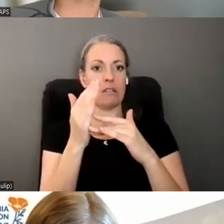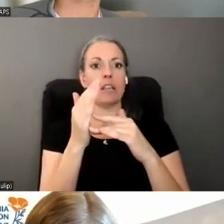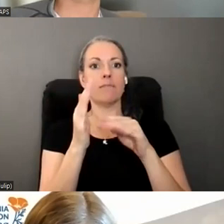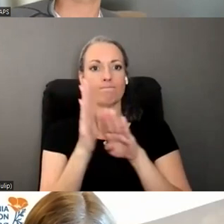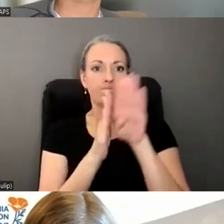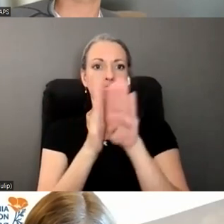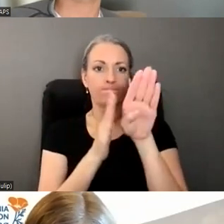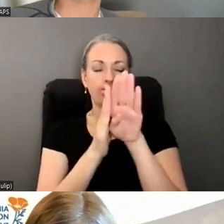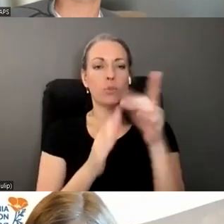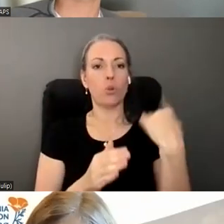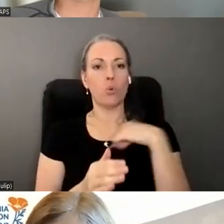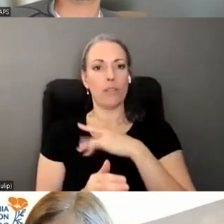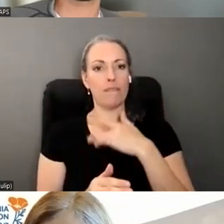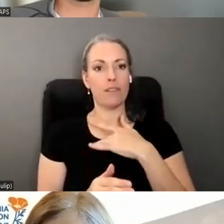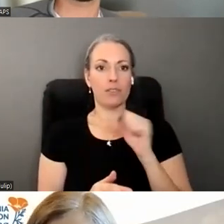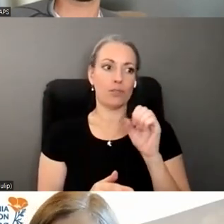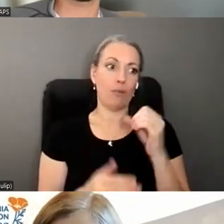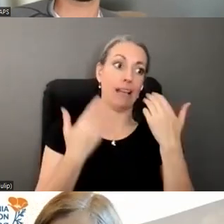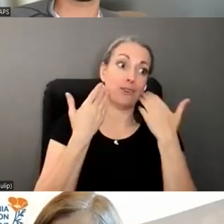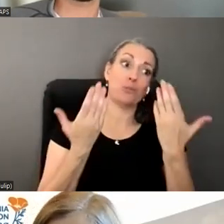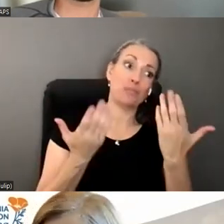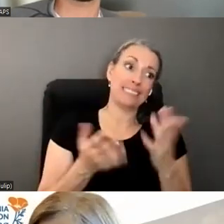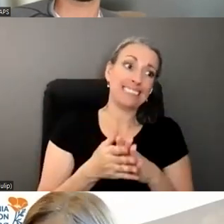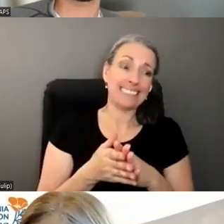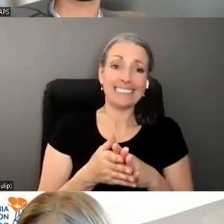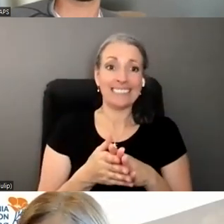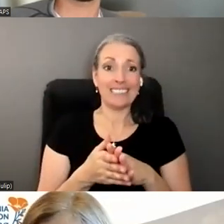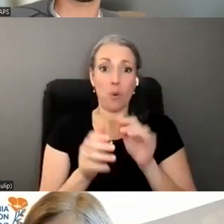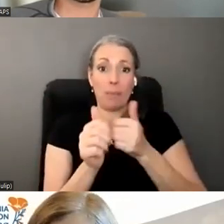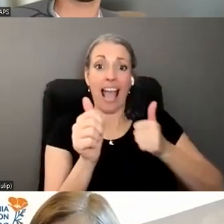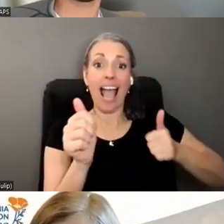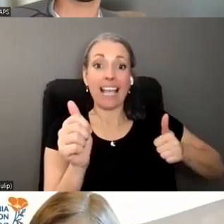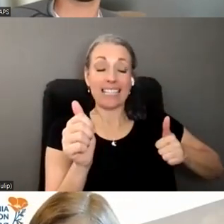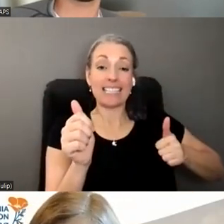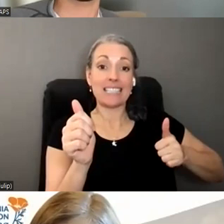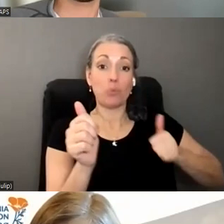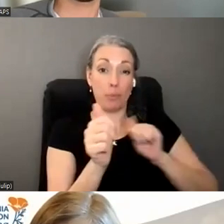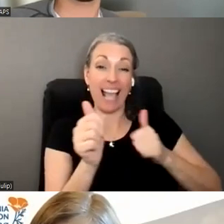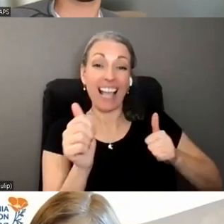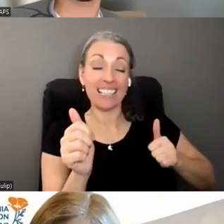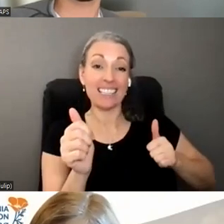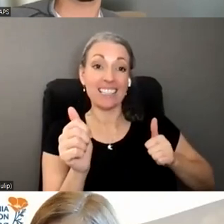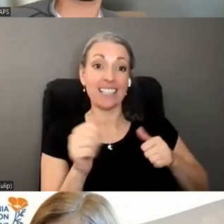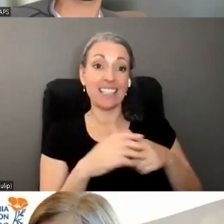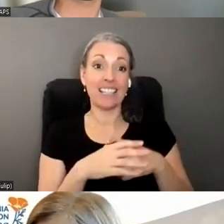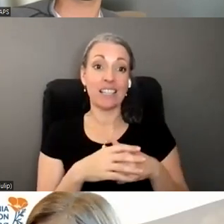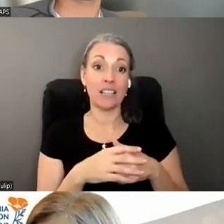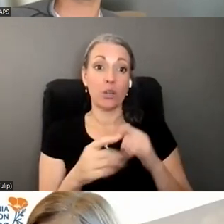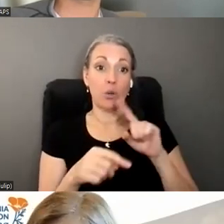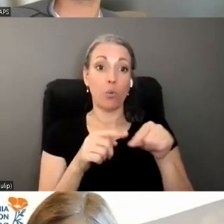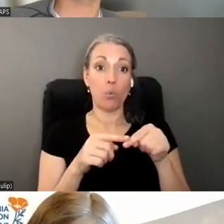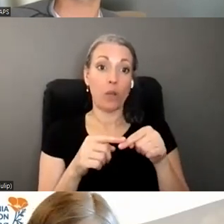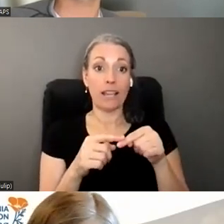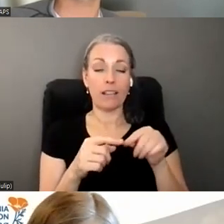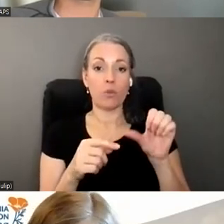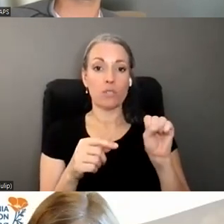we feel so I don't know I feel like we're we're just behind just a step behind um when it comes to the scam